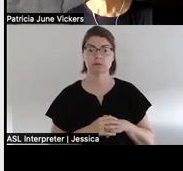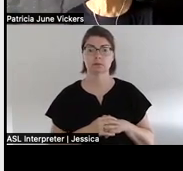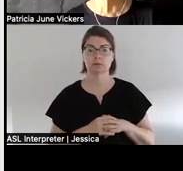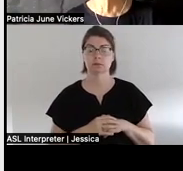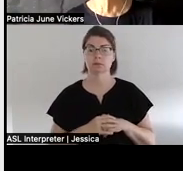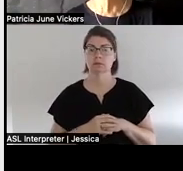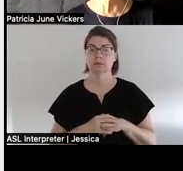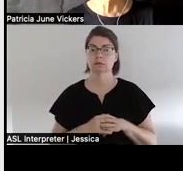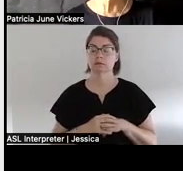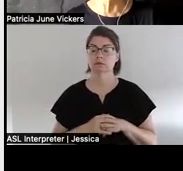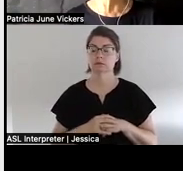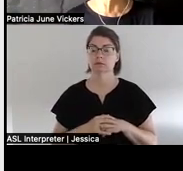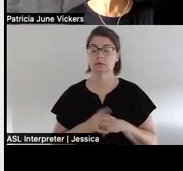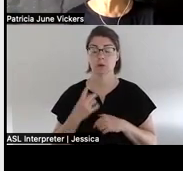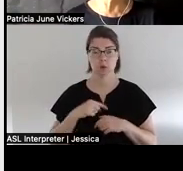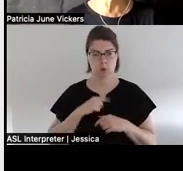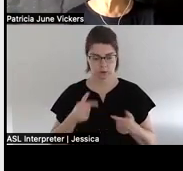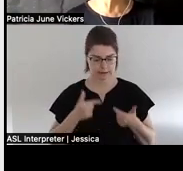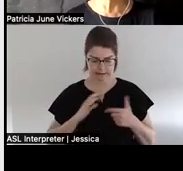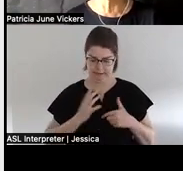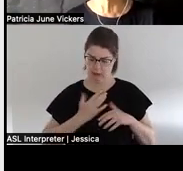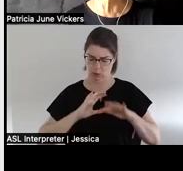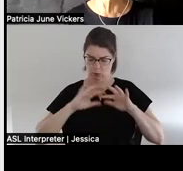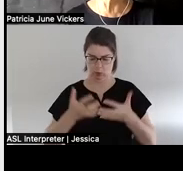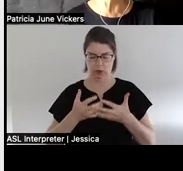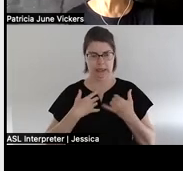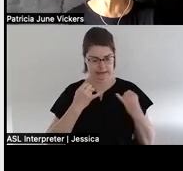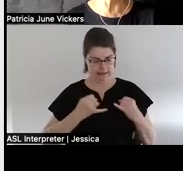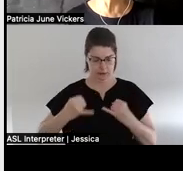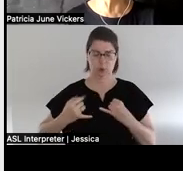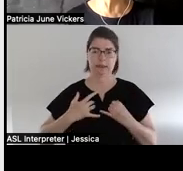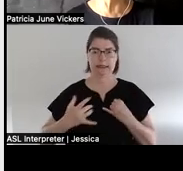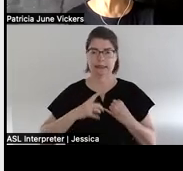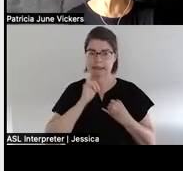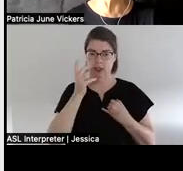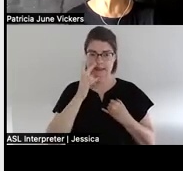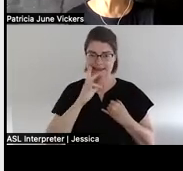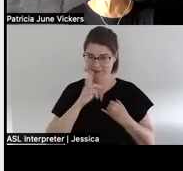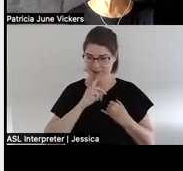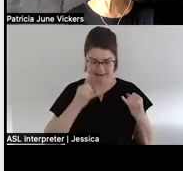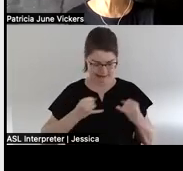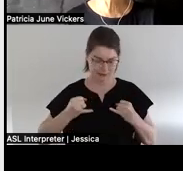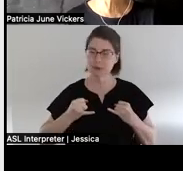live as individuals we tend not to see that we're all connected